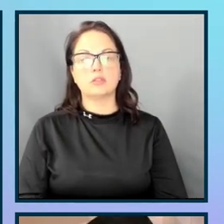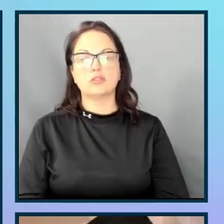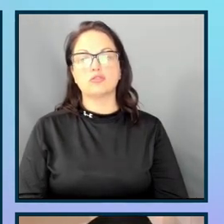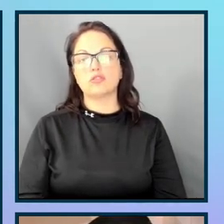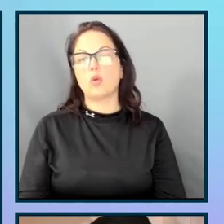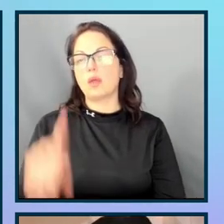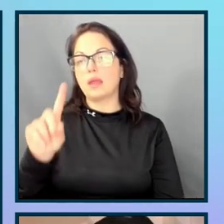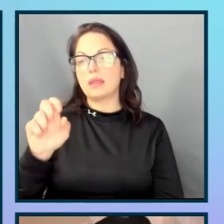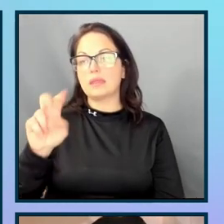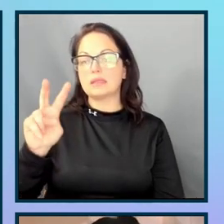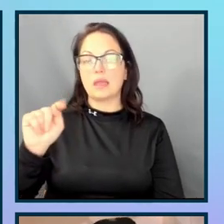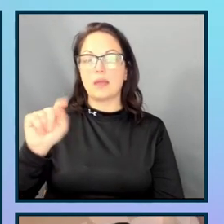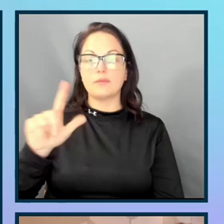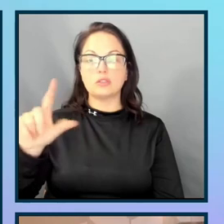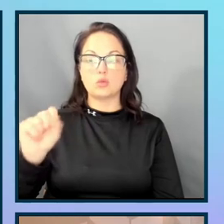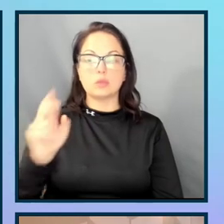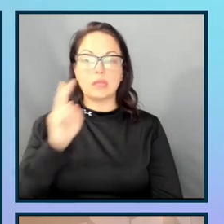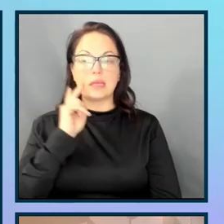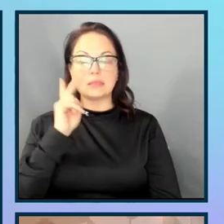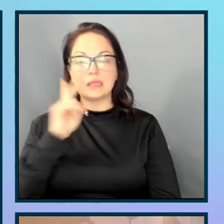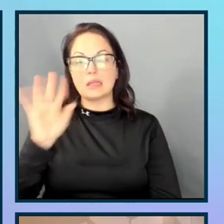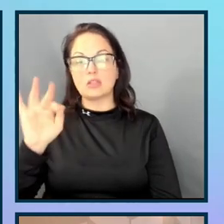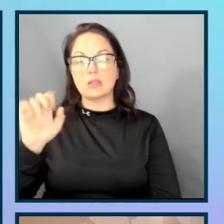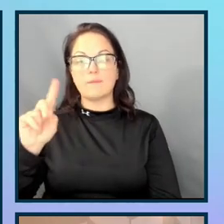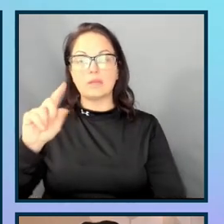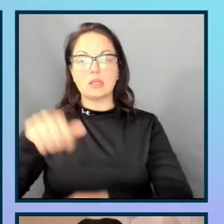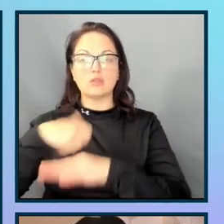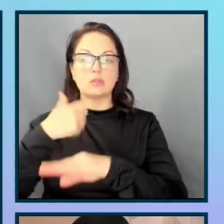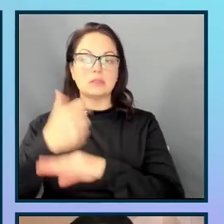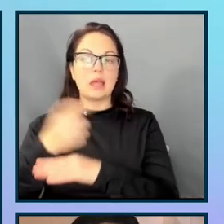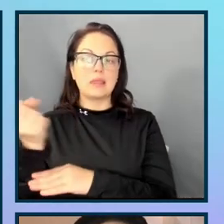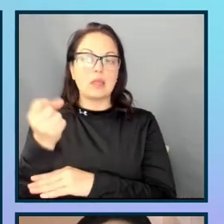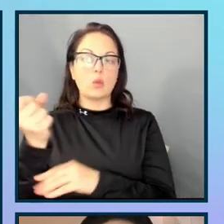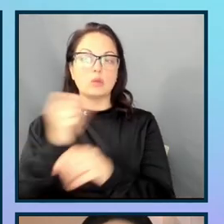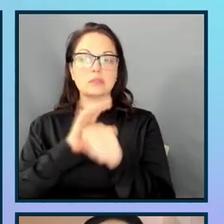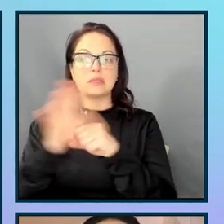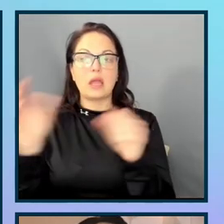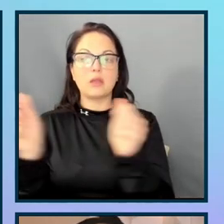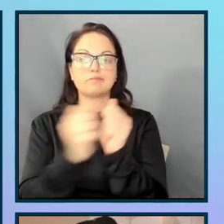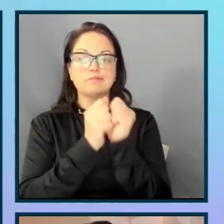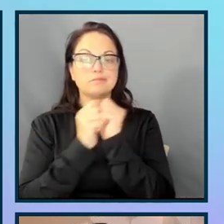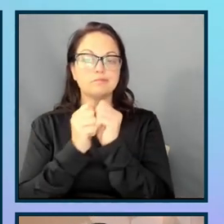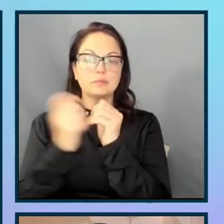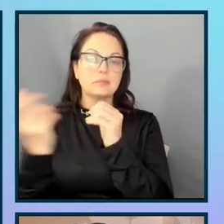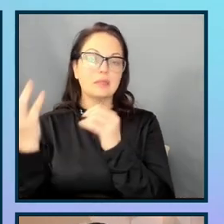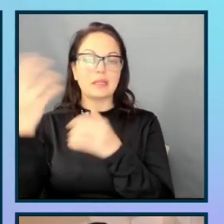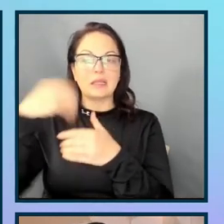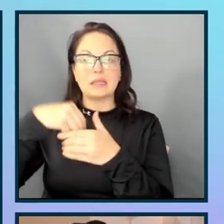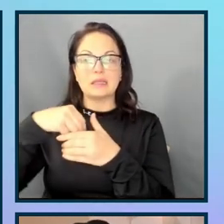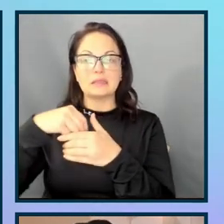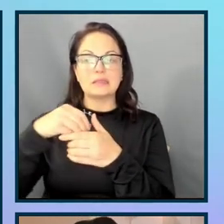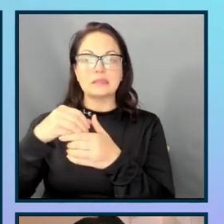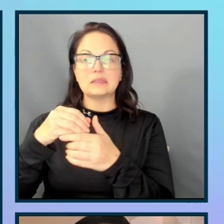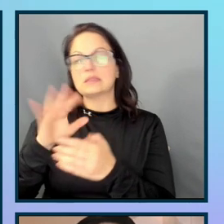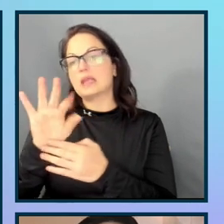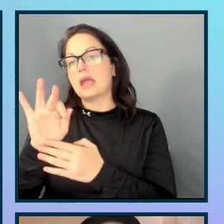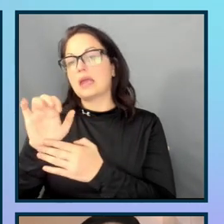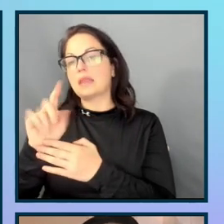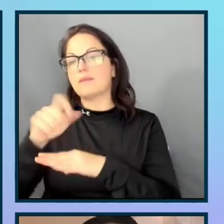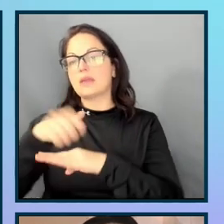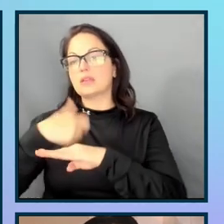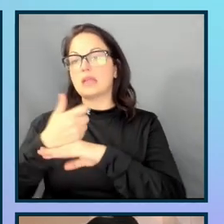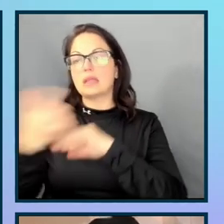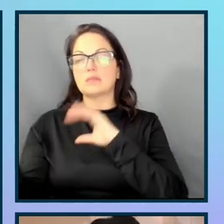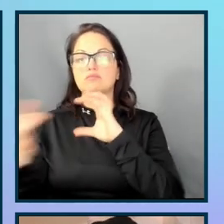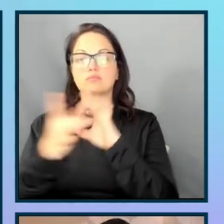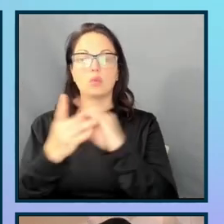that there is a field set that kind of holds that entire grouping together. Inside that field set that's creating that relationship, we